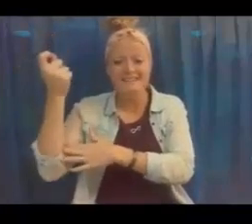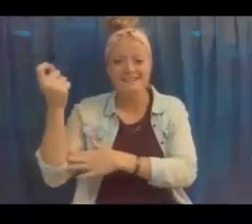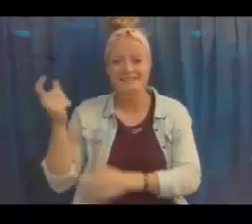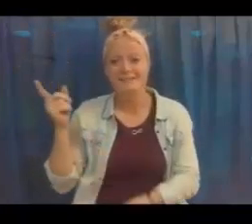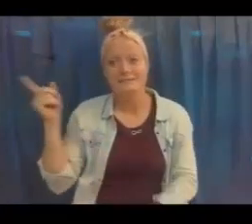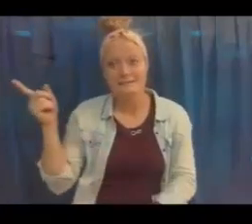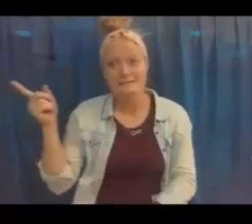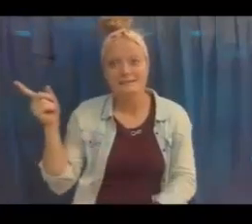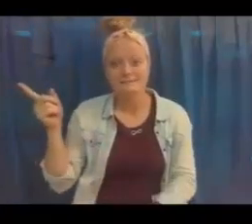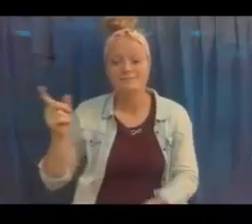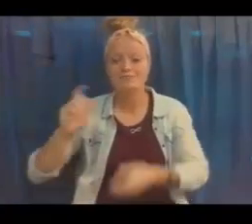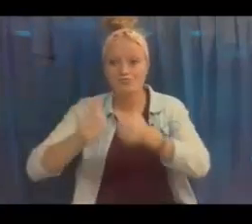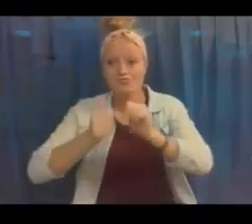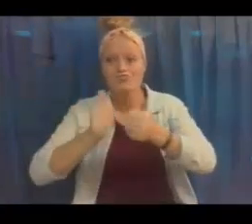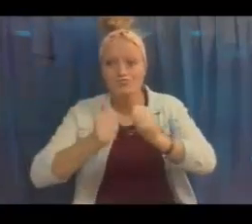Because he won.